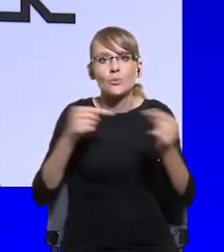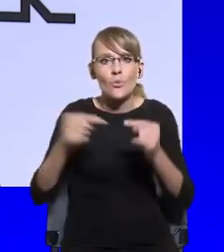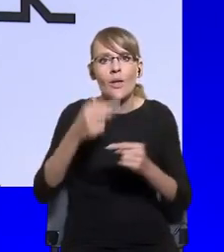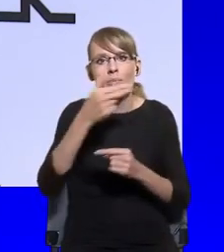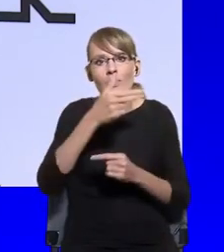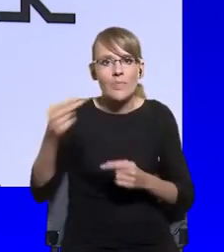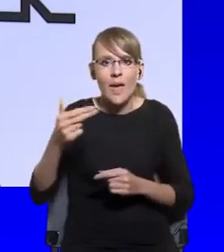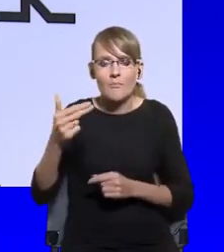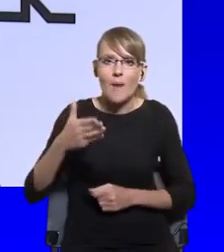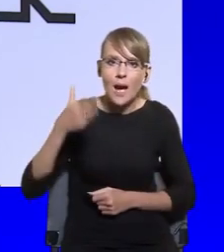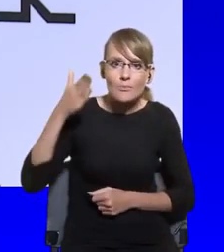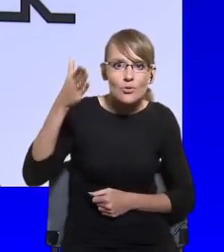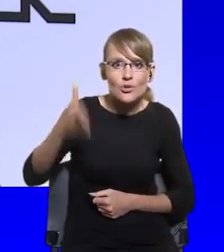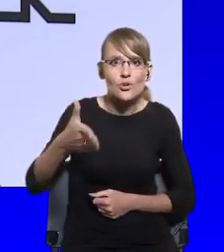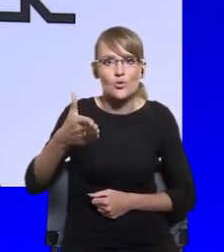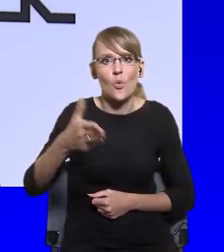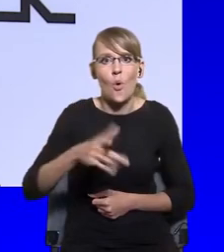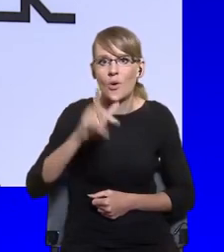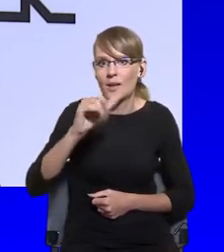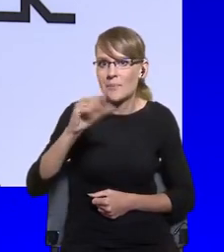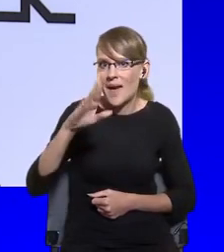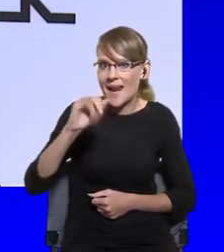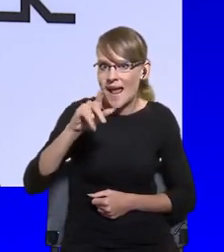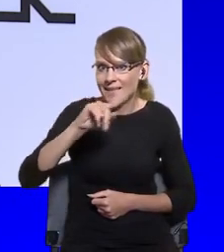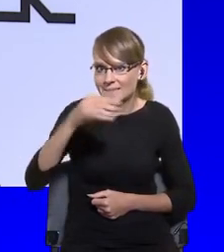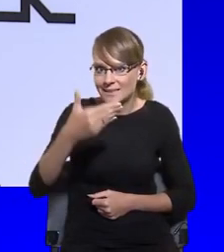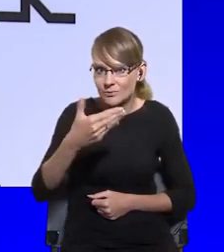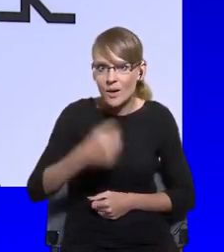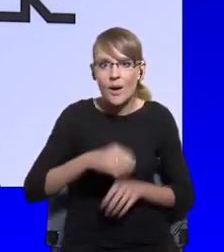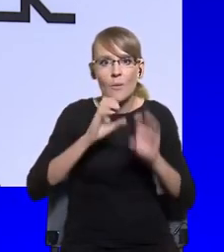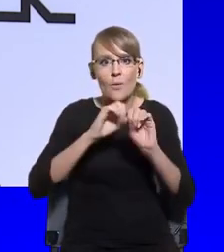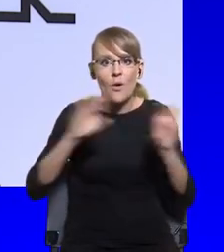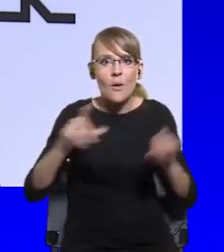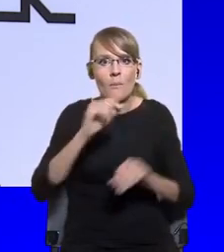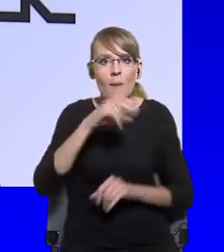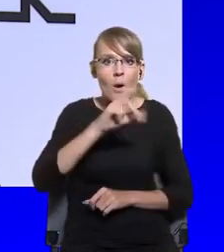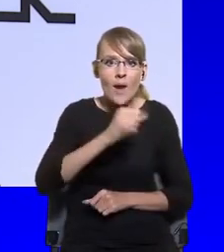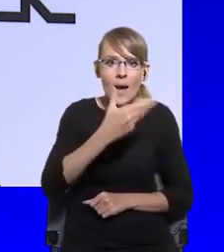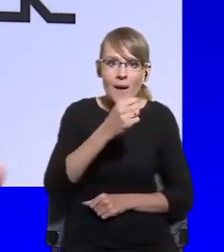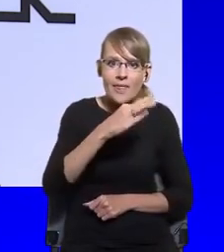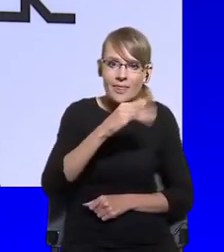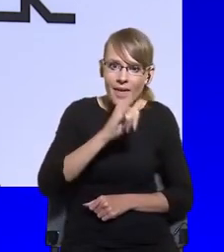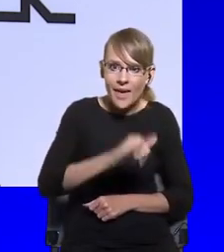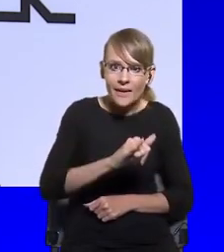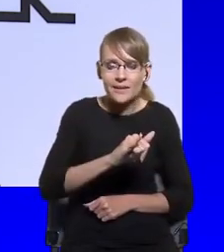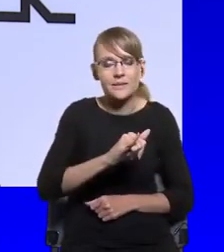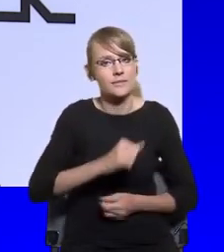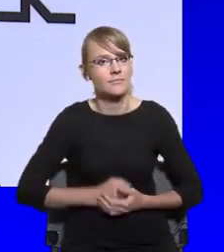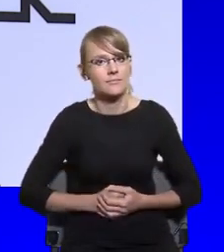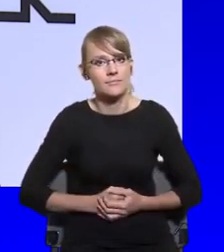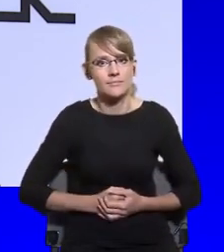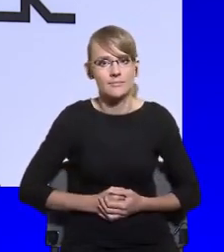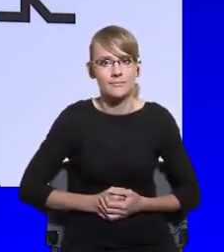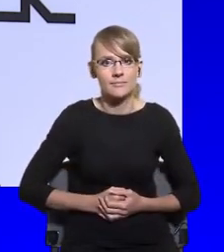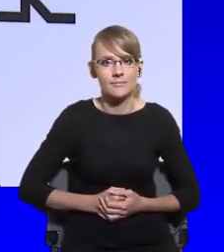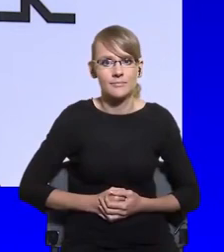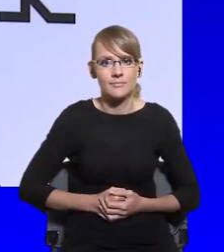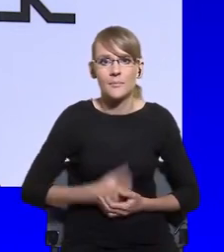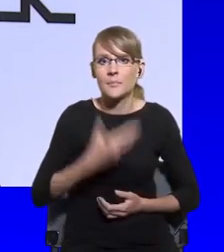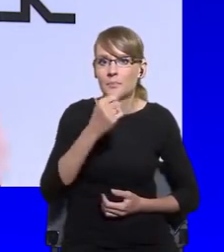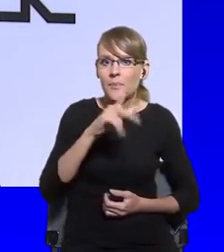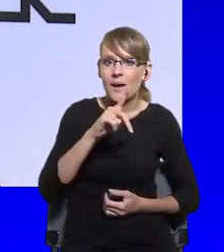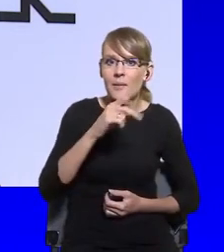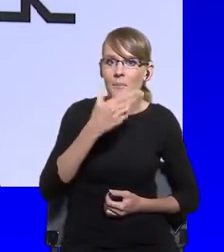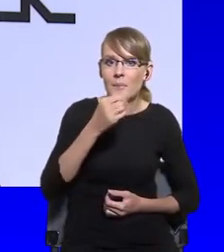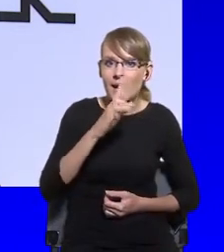participants, professor Paola Matei, Mark Leonard, Anna Lurman, Carolina Vigura. Thank you very much.